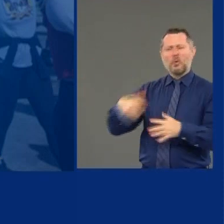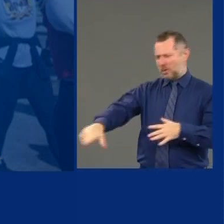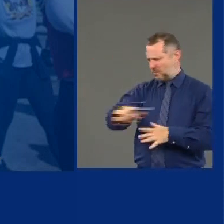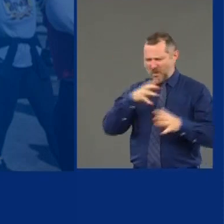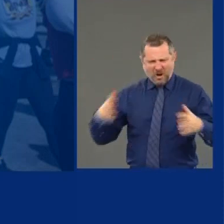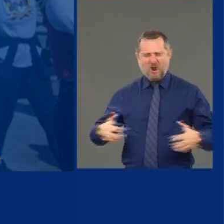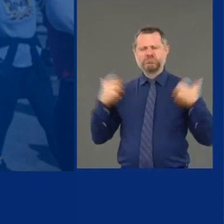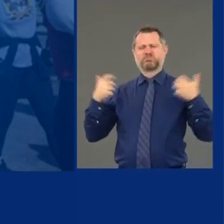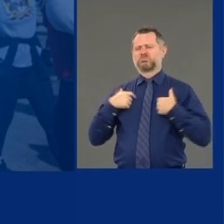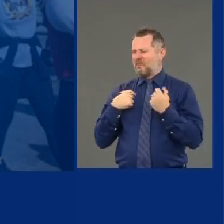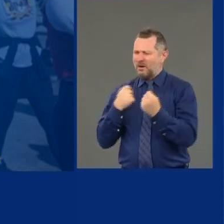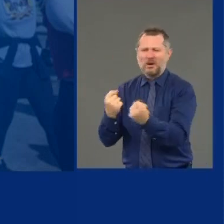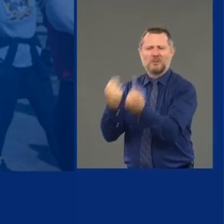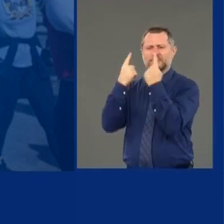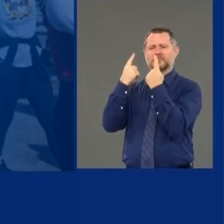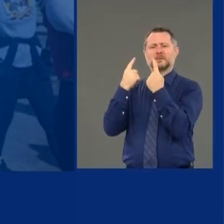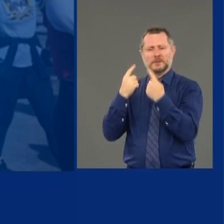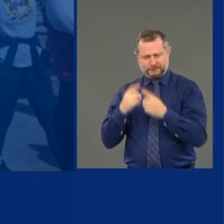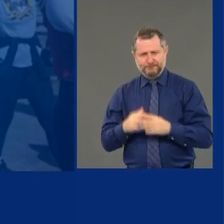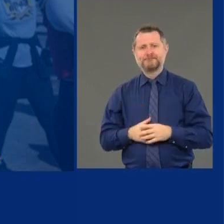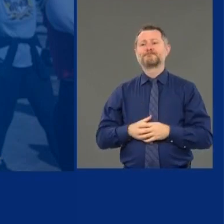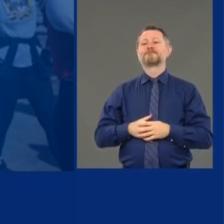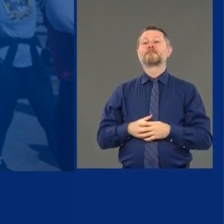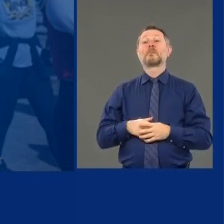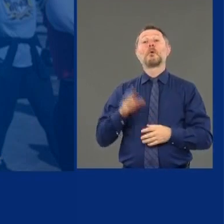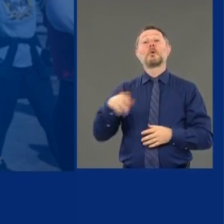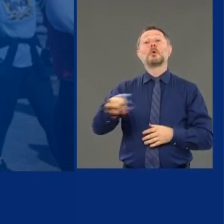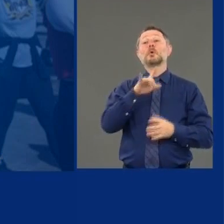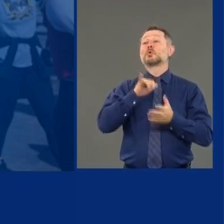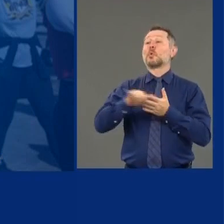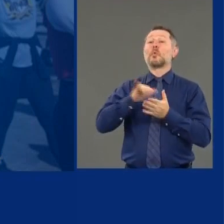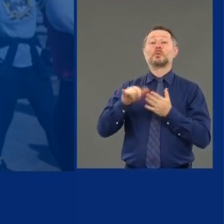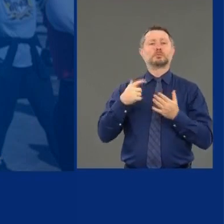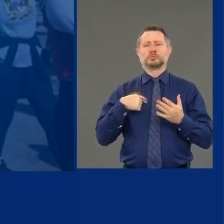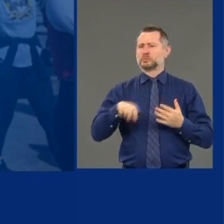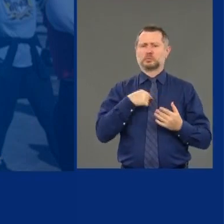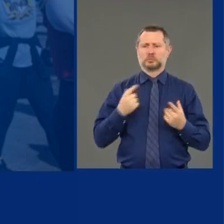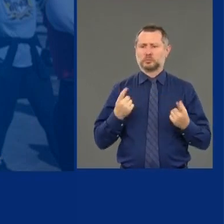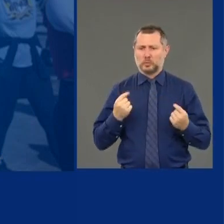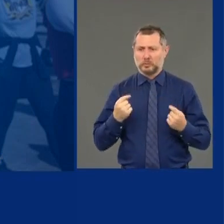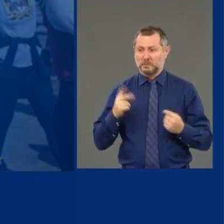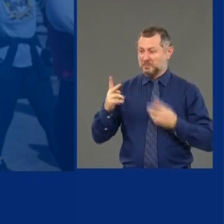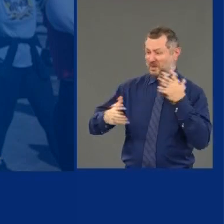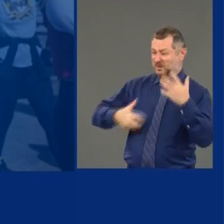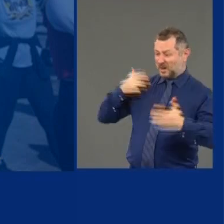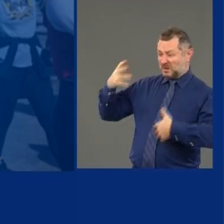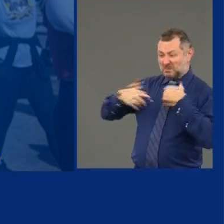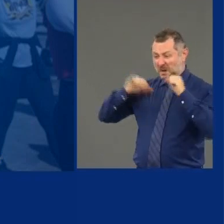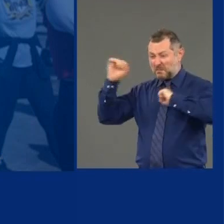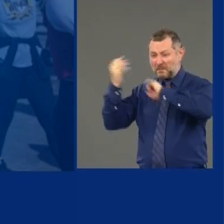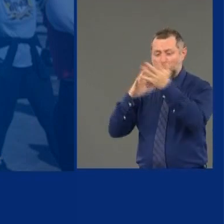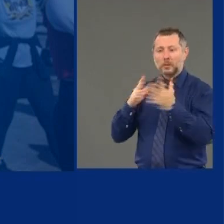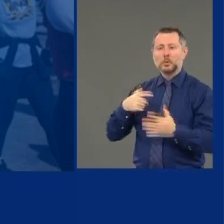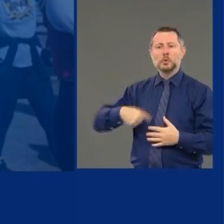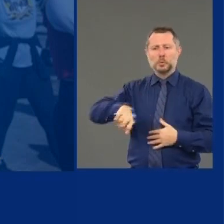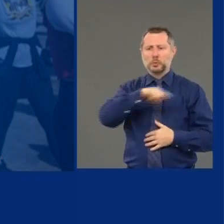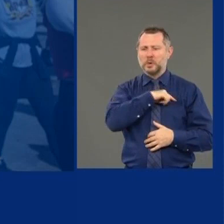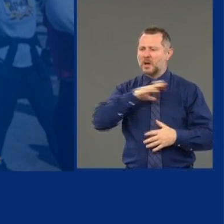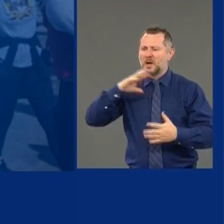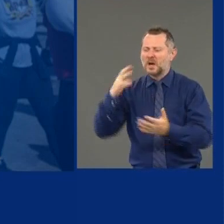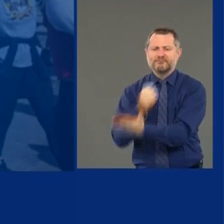justified. What we do in New York is we take the outrage and we seize the moment, right?